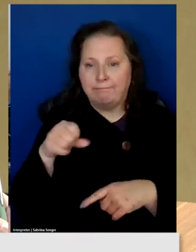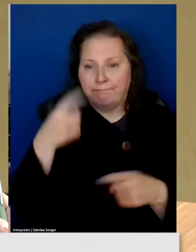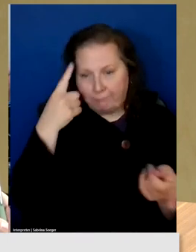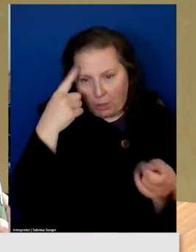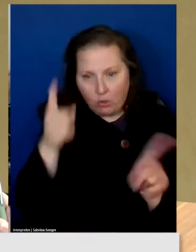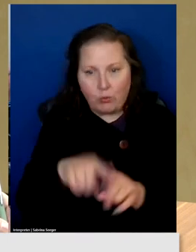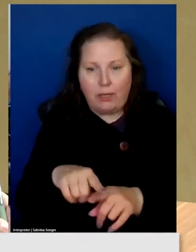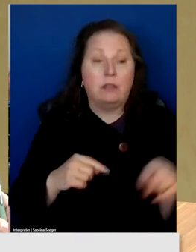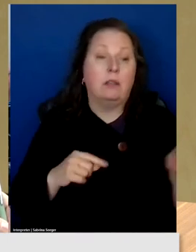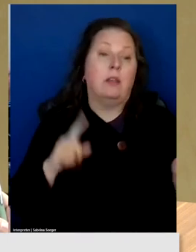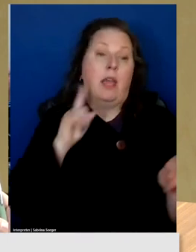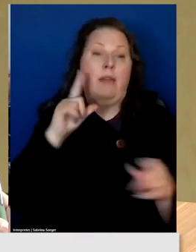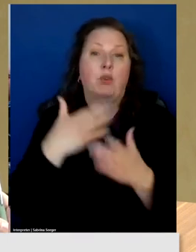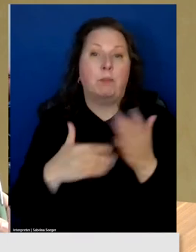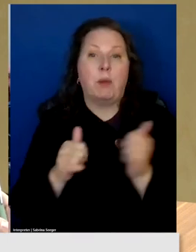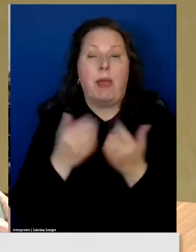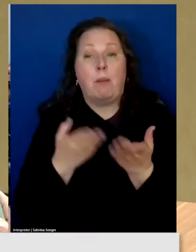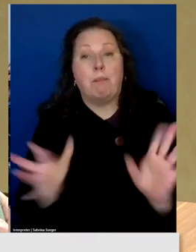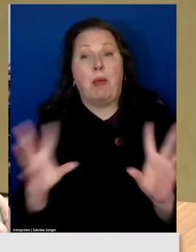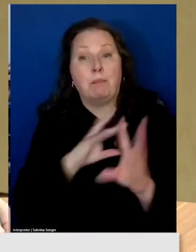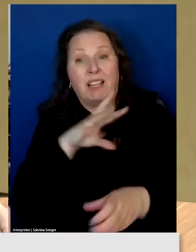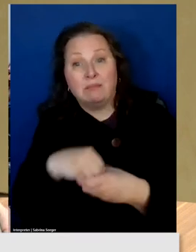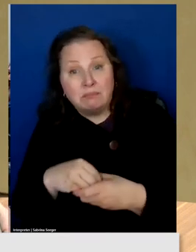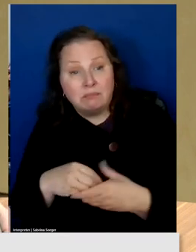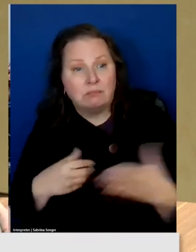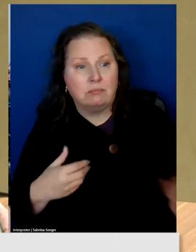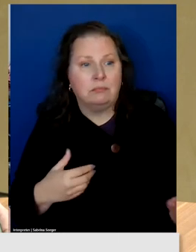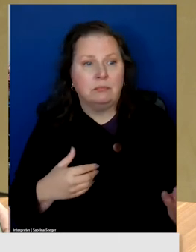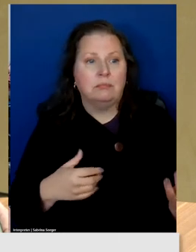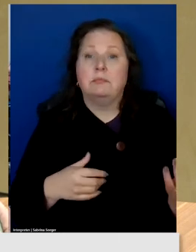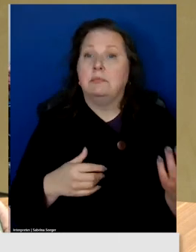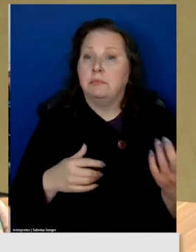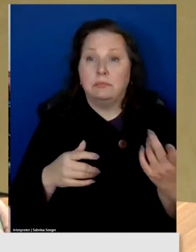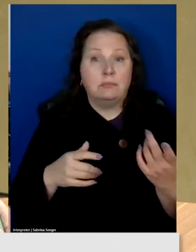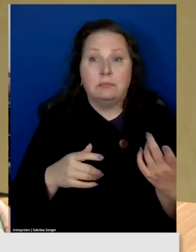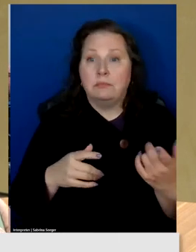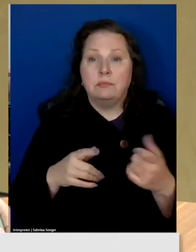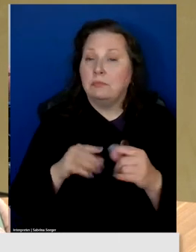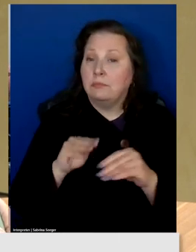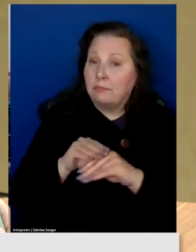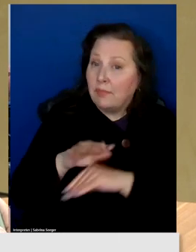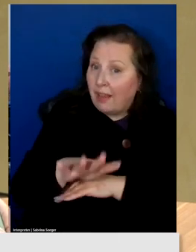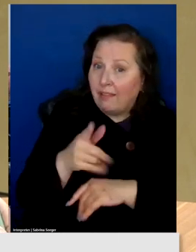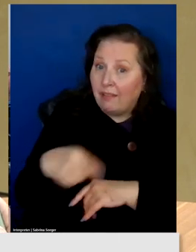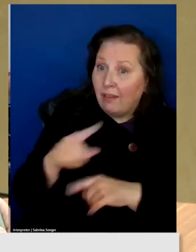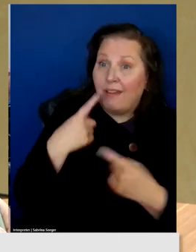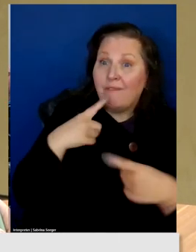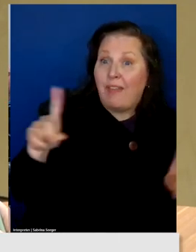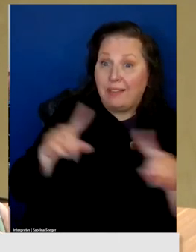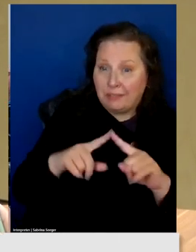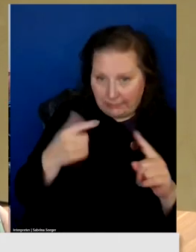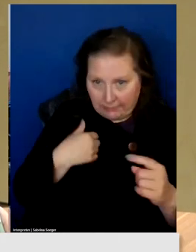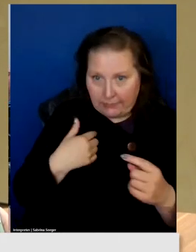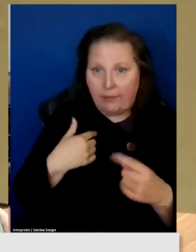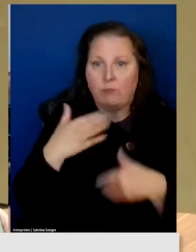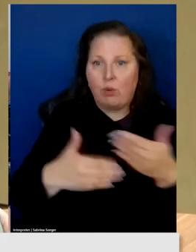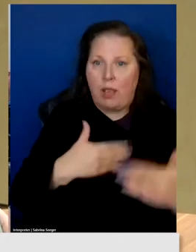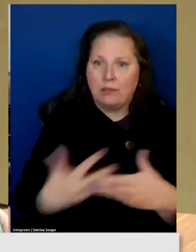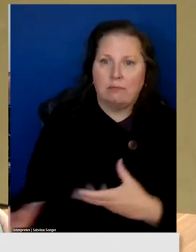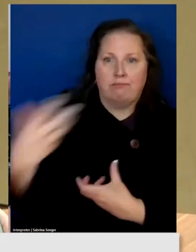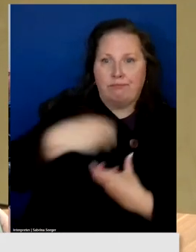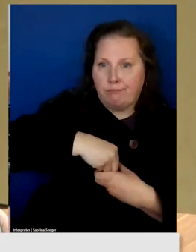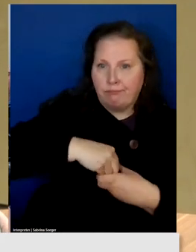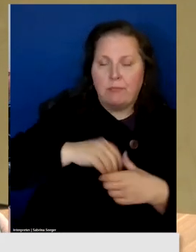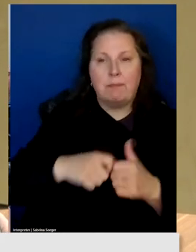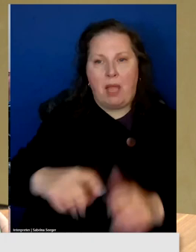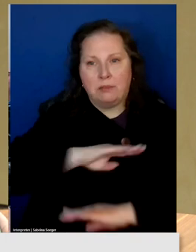every element such as public participation, an effective public participation process must be met.